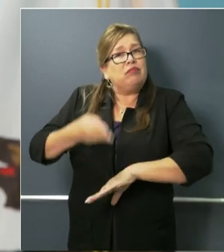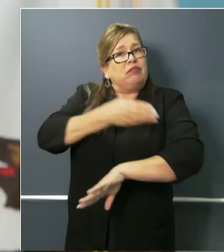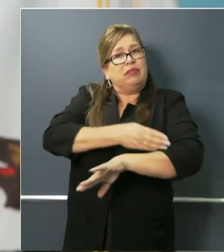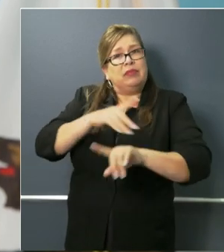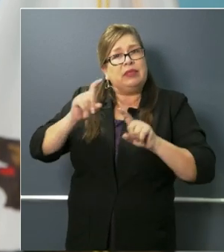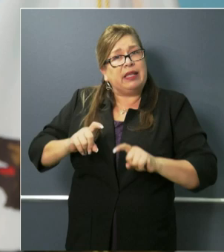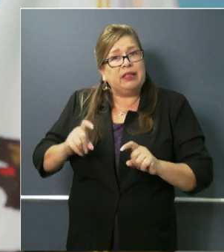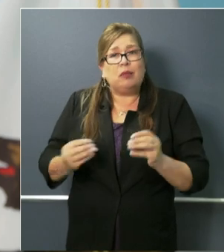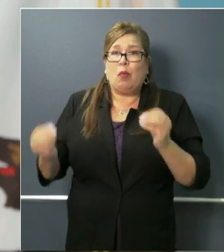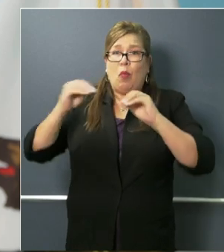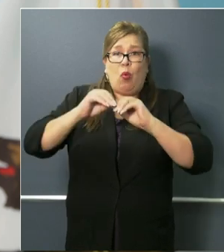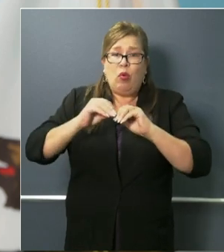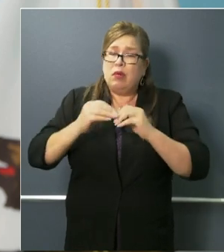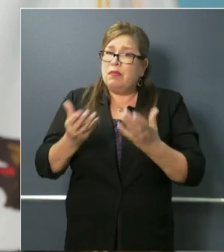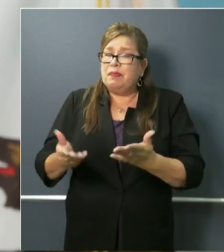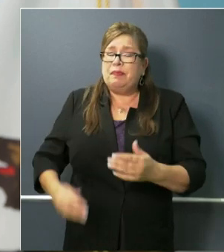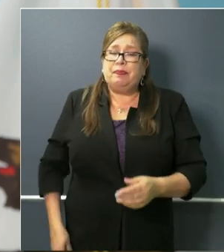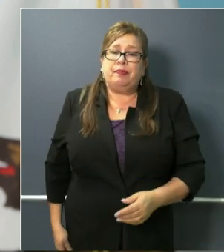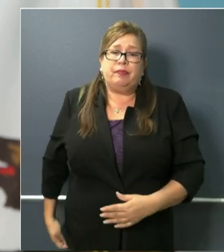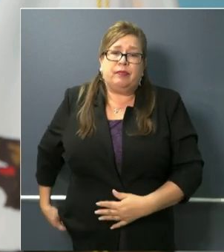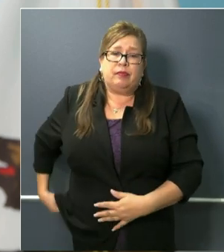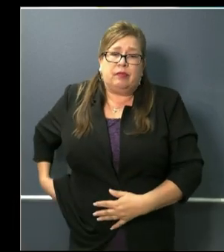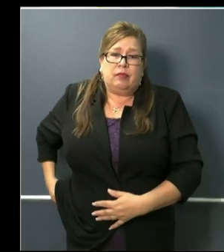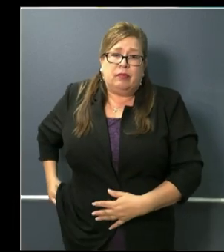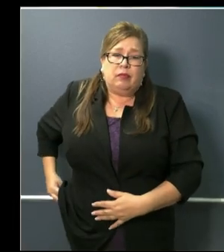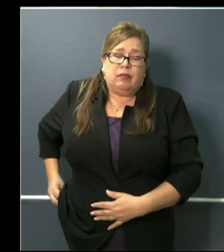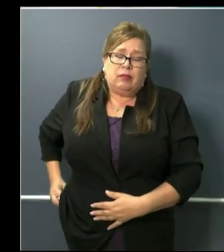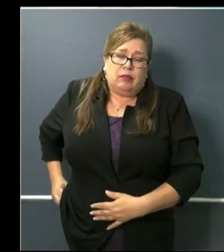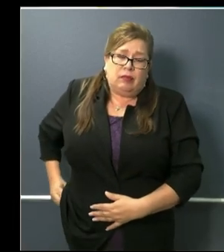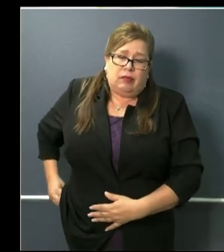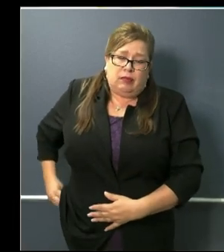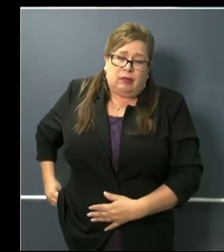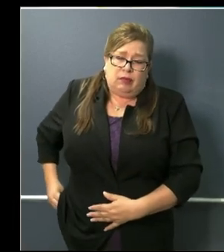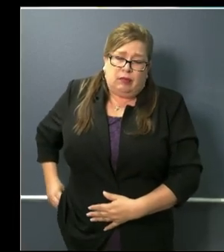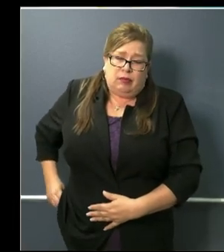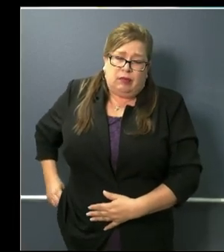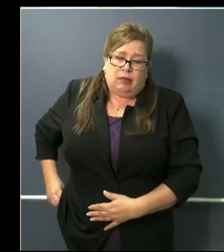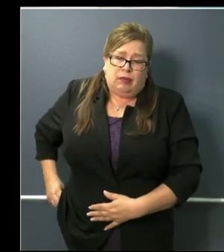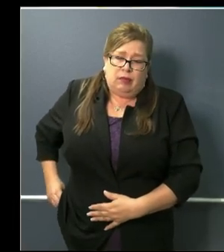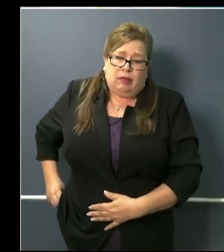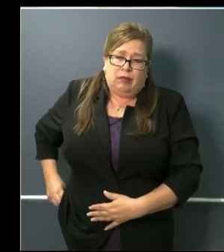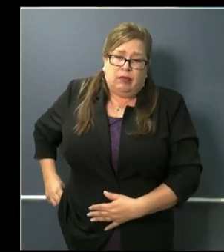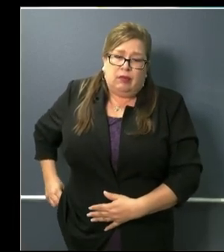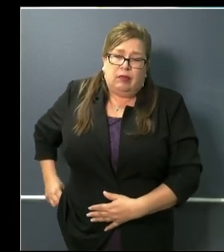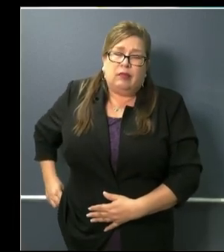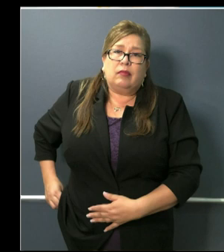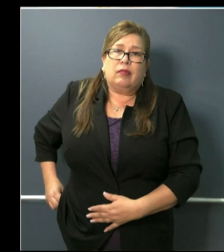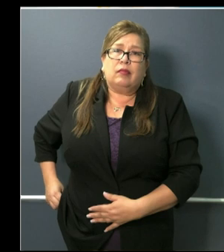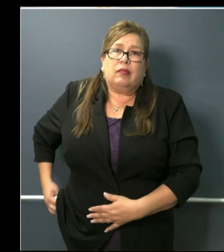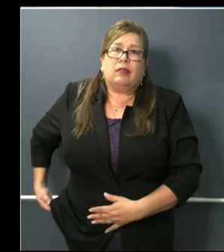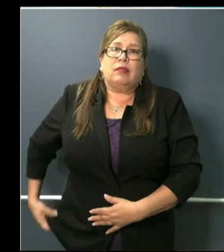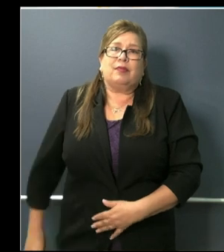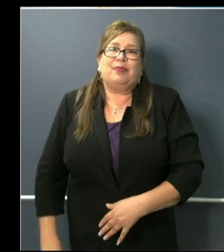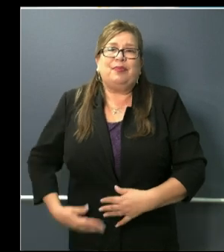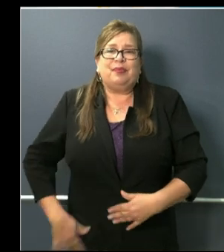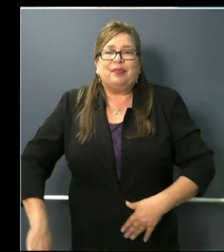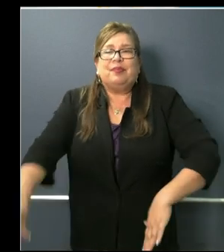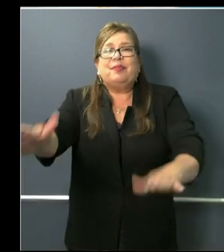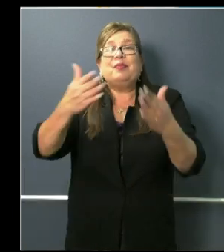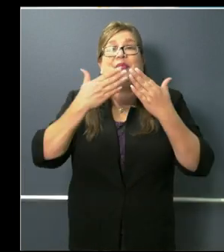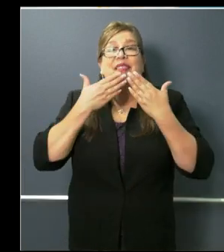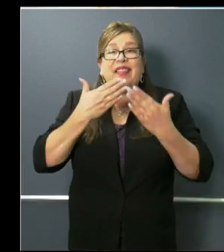tests we're doing on a daily basis. Well, thank you, Governor. Thank you, Charity, for the opportunity to help.